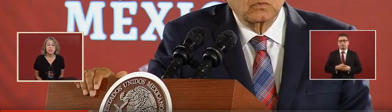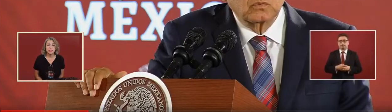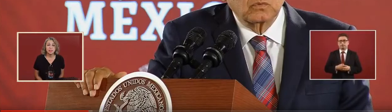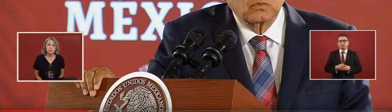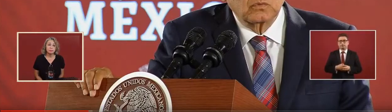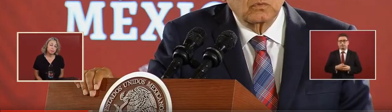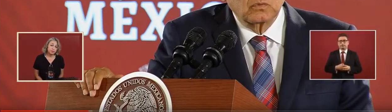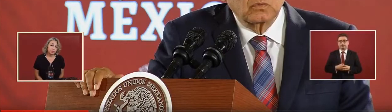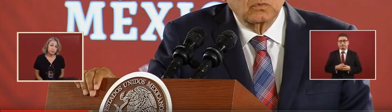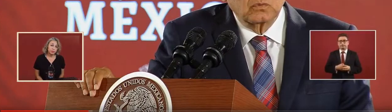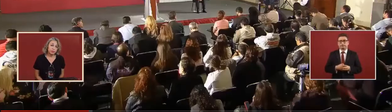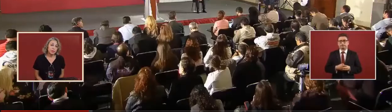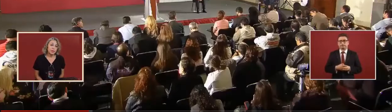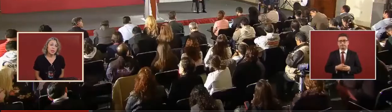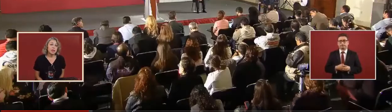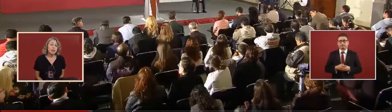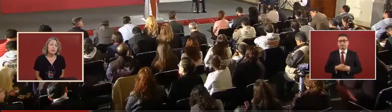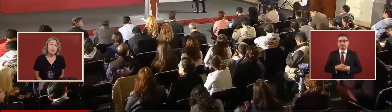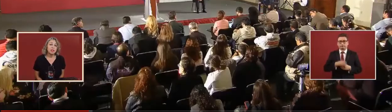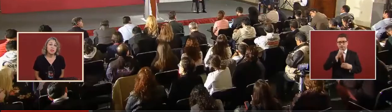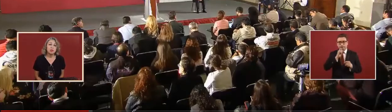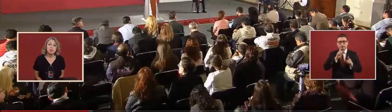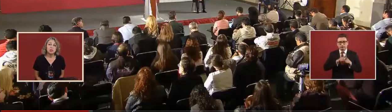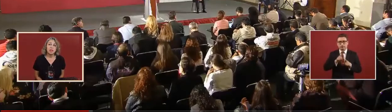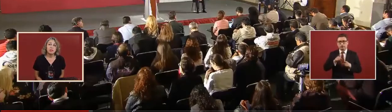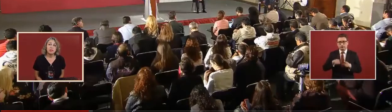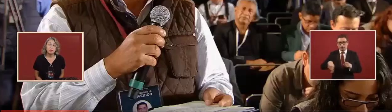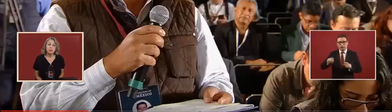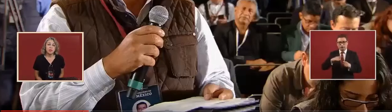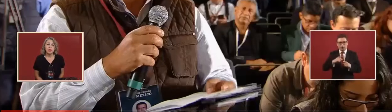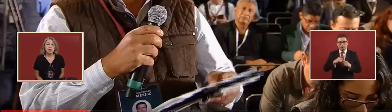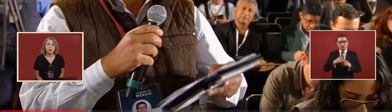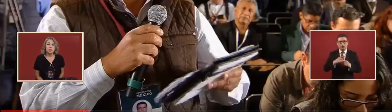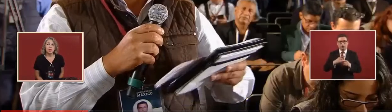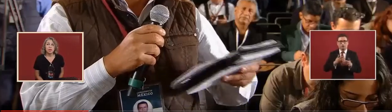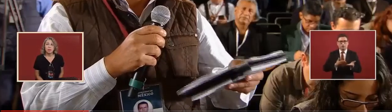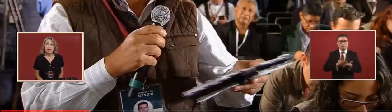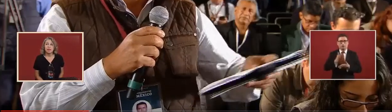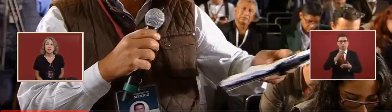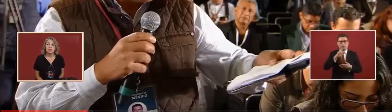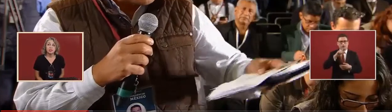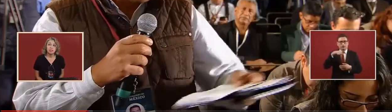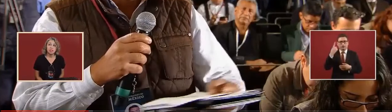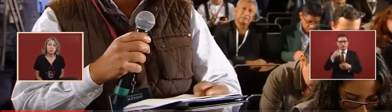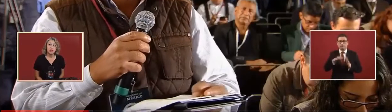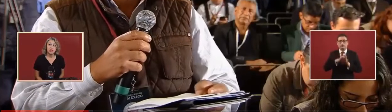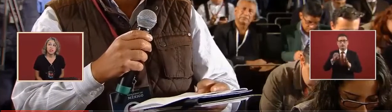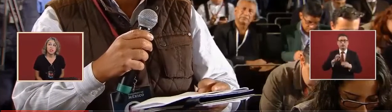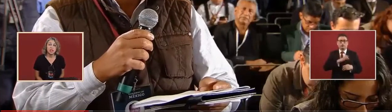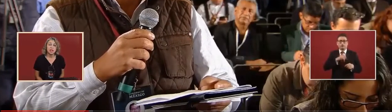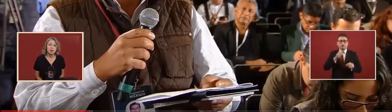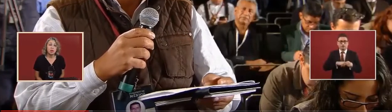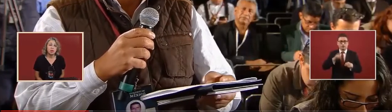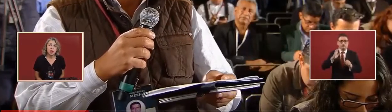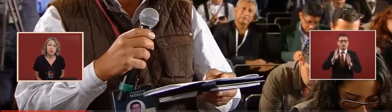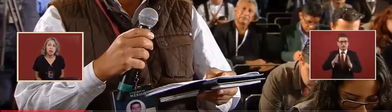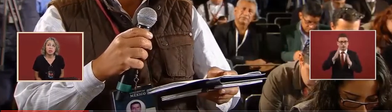That you also give them the automatic pass to the specialists that have already gone through the courses